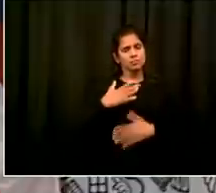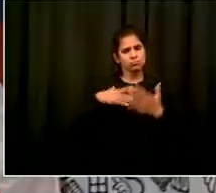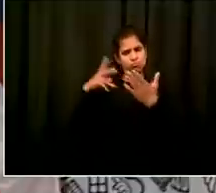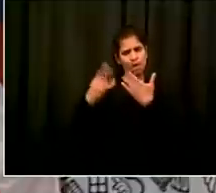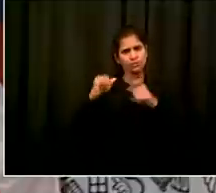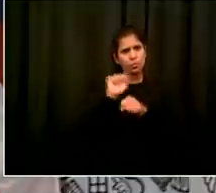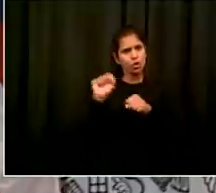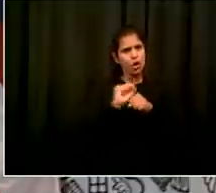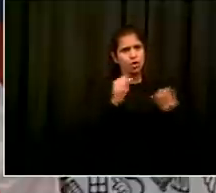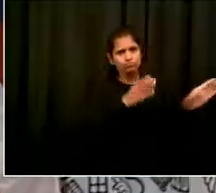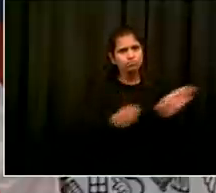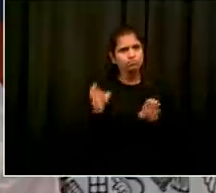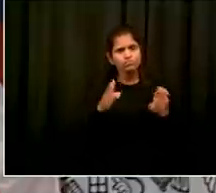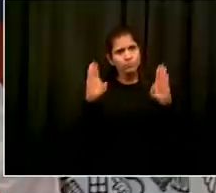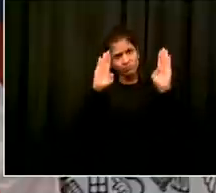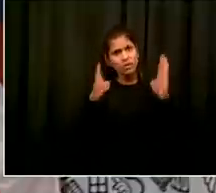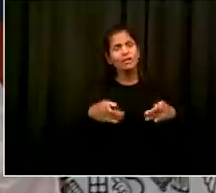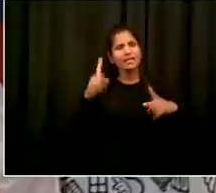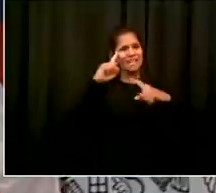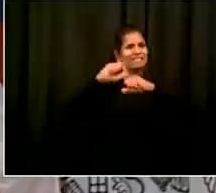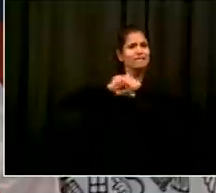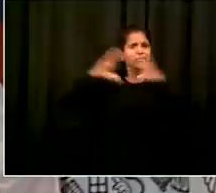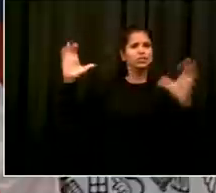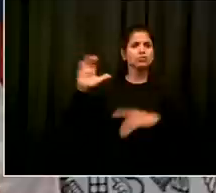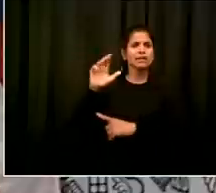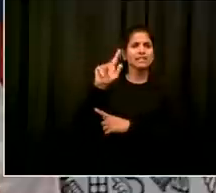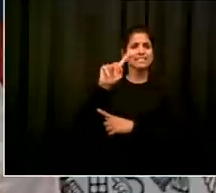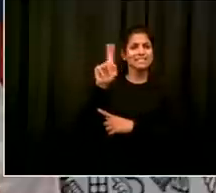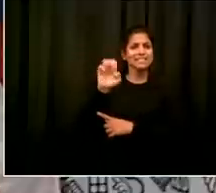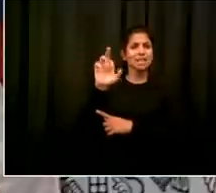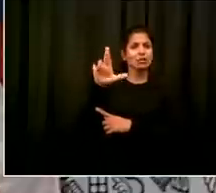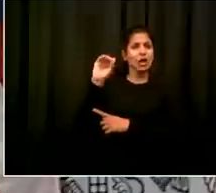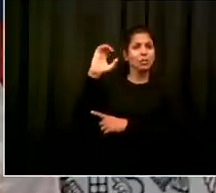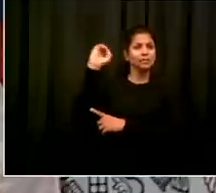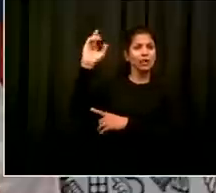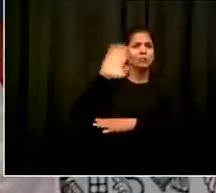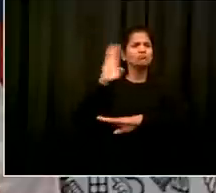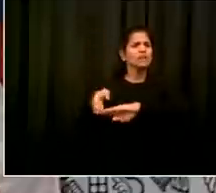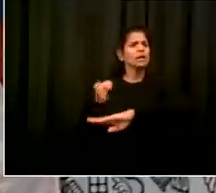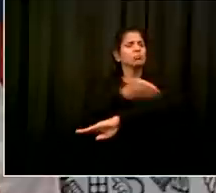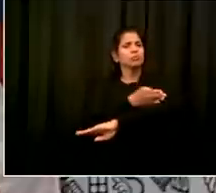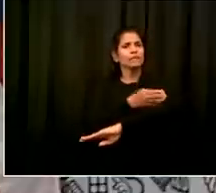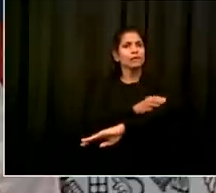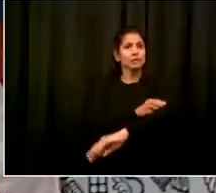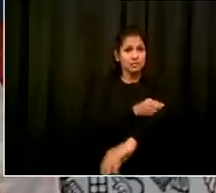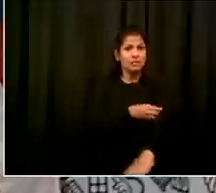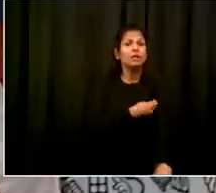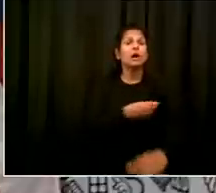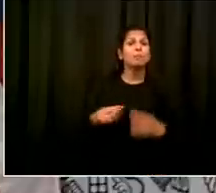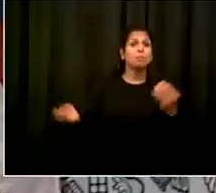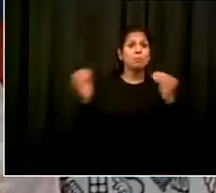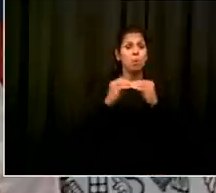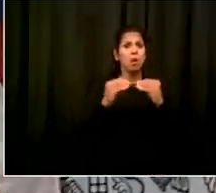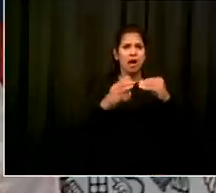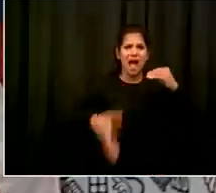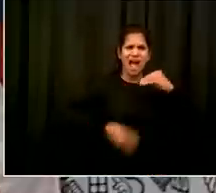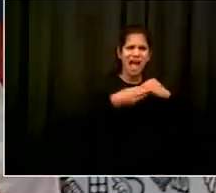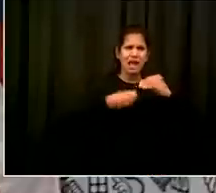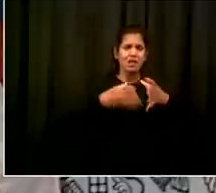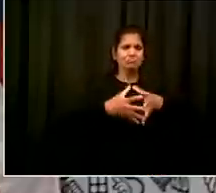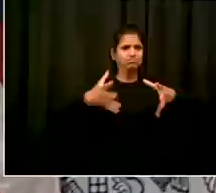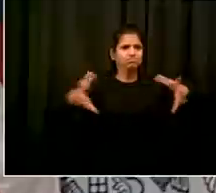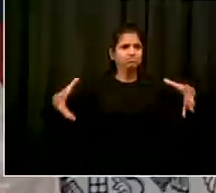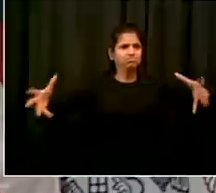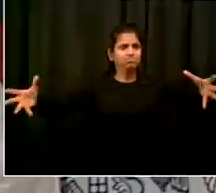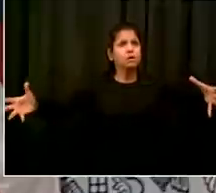15 months to deepen vision zero and then i think it needs to continue and expand further in the next administration